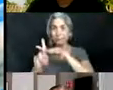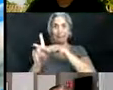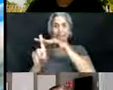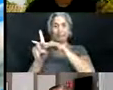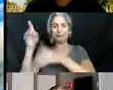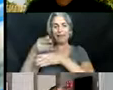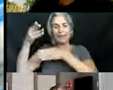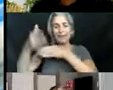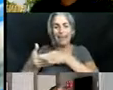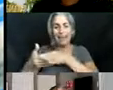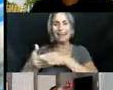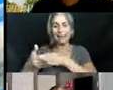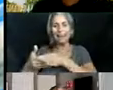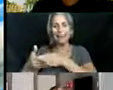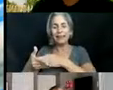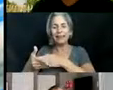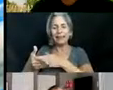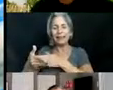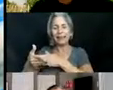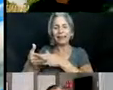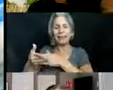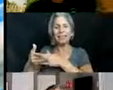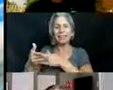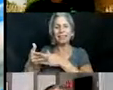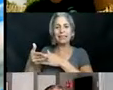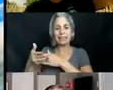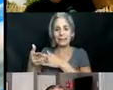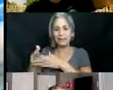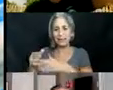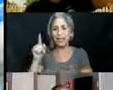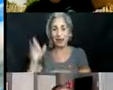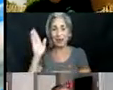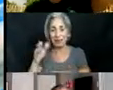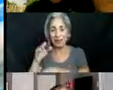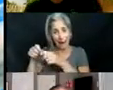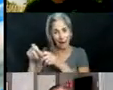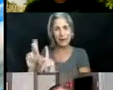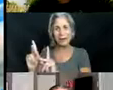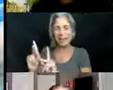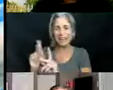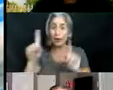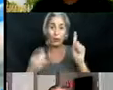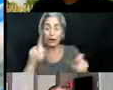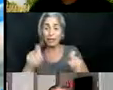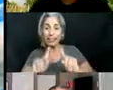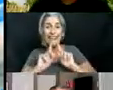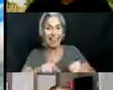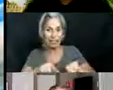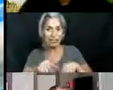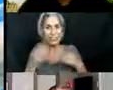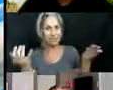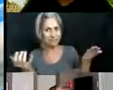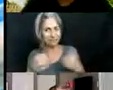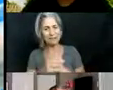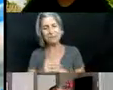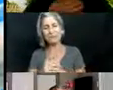it all will and then at the at blah blah and then at the end there will be an opportunity for your questions to be answered so if